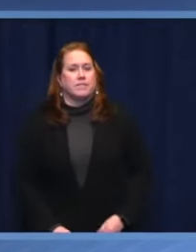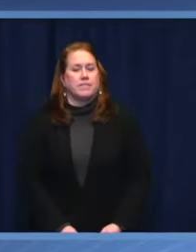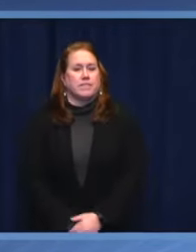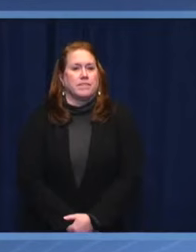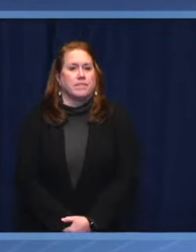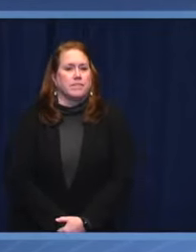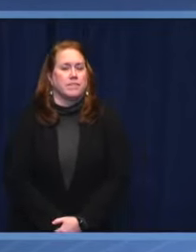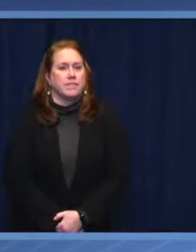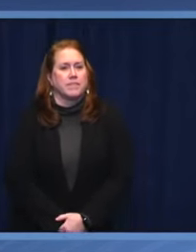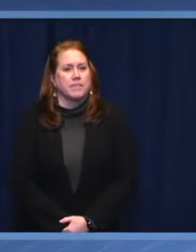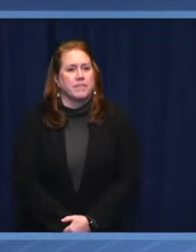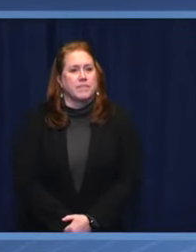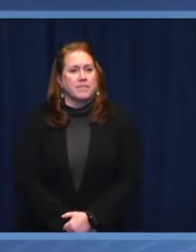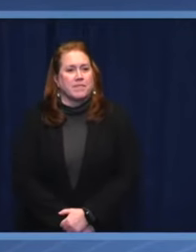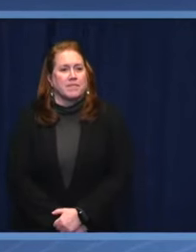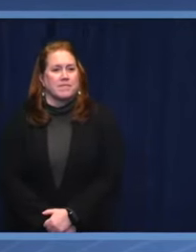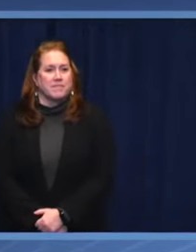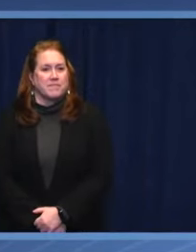Shall I begin?